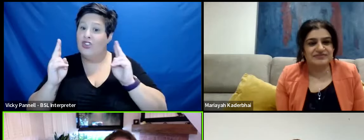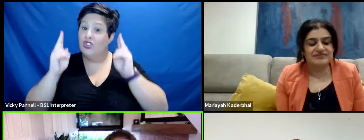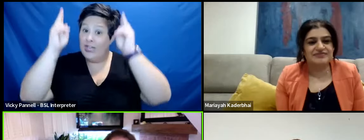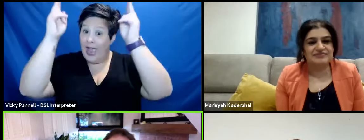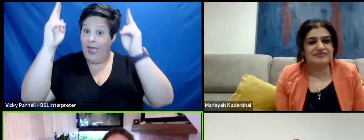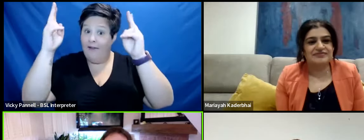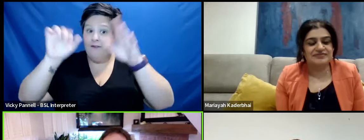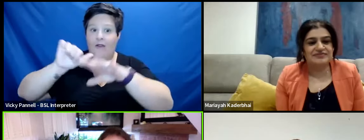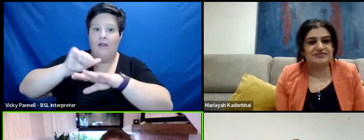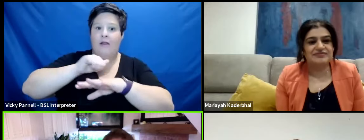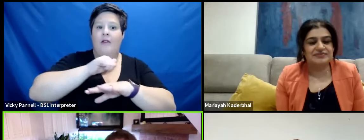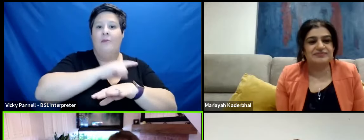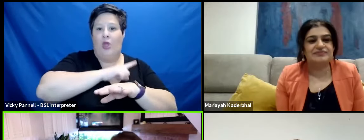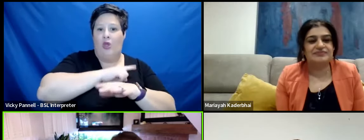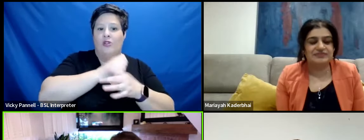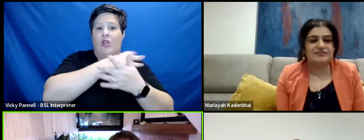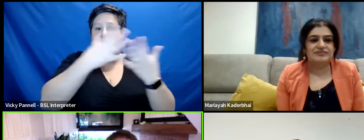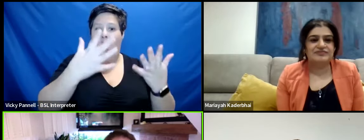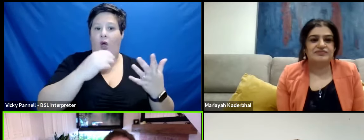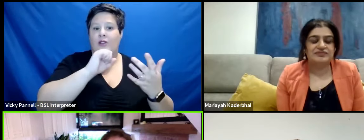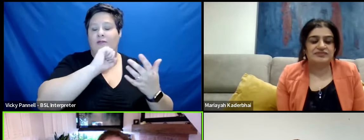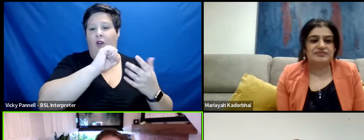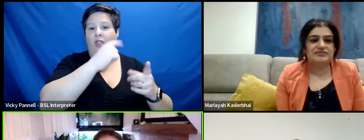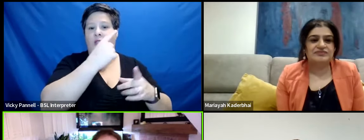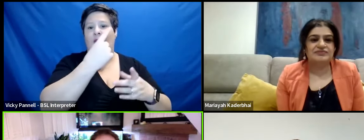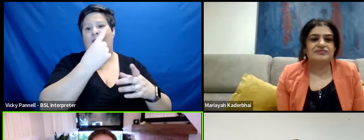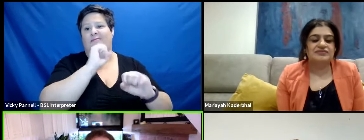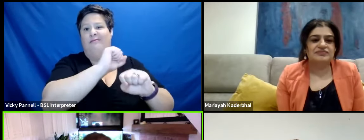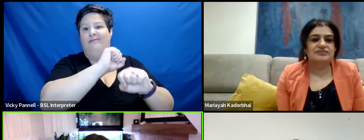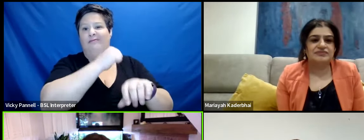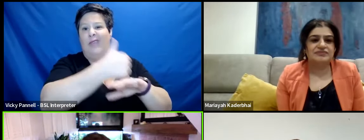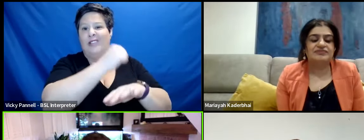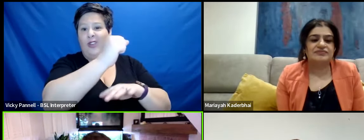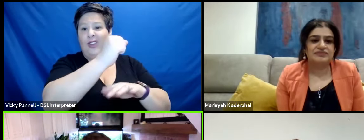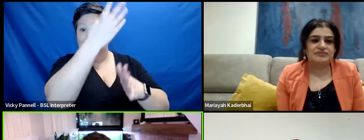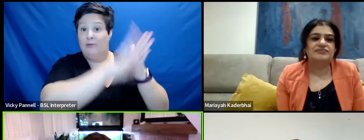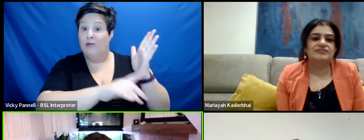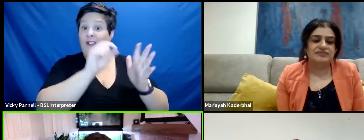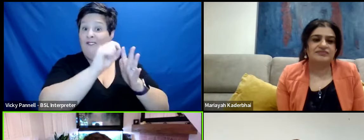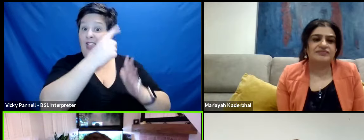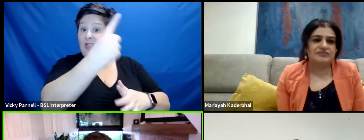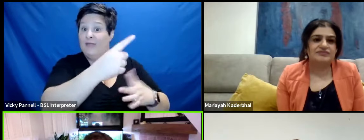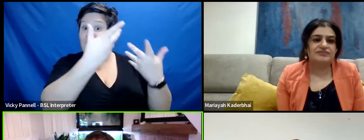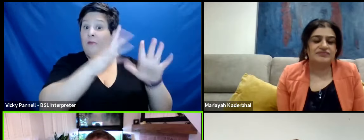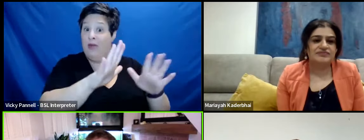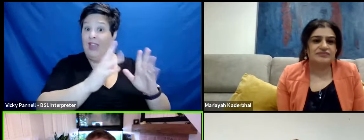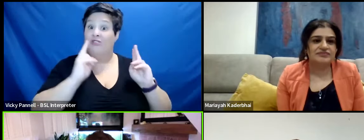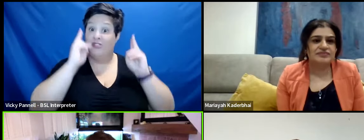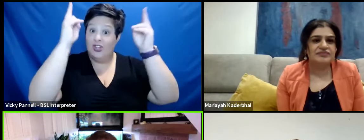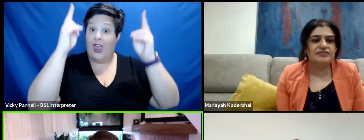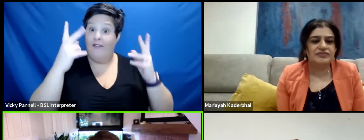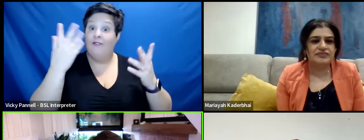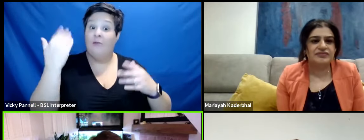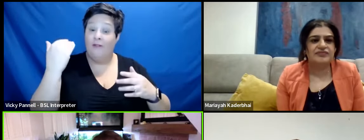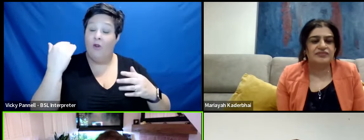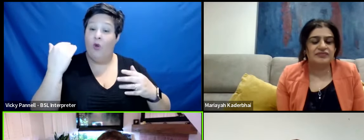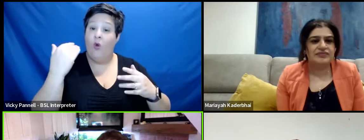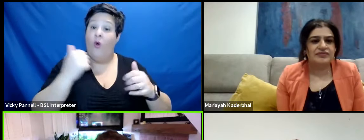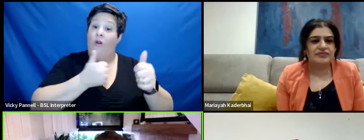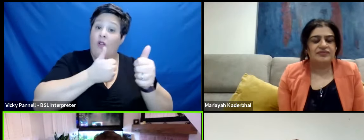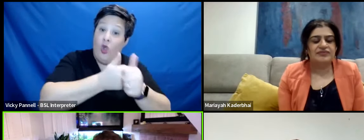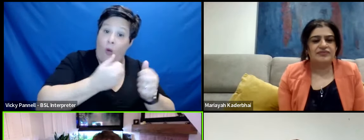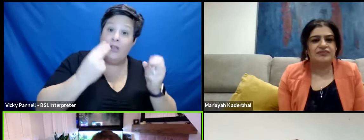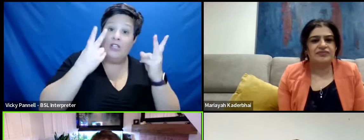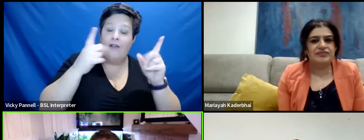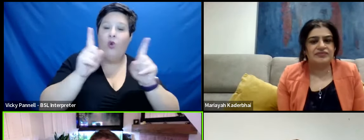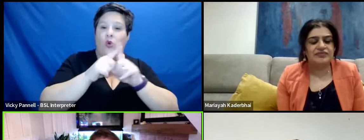based on because a lot of our stuff is based on Phil's experience because Phil was a chef. He was a comedy chef and a head chef for